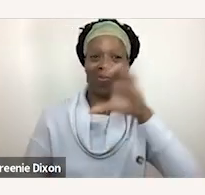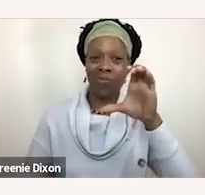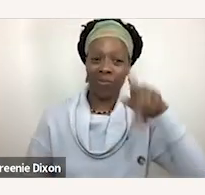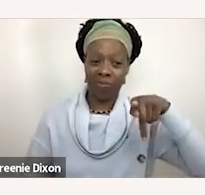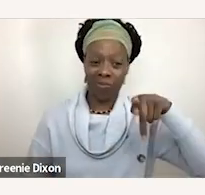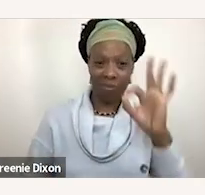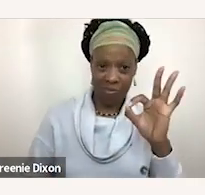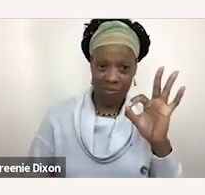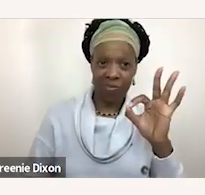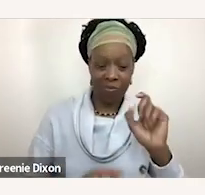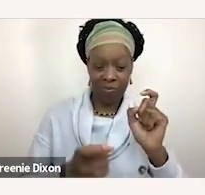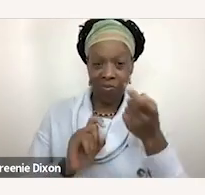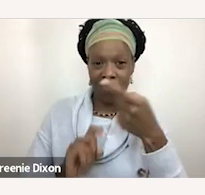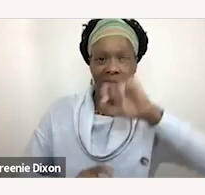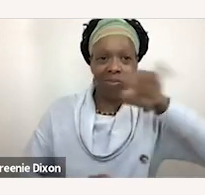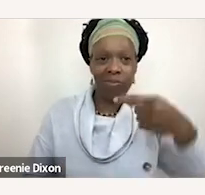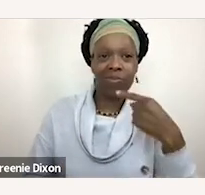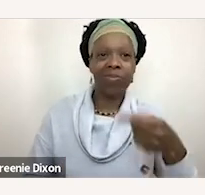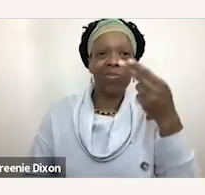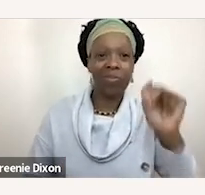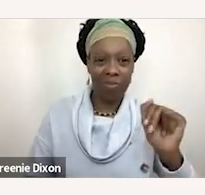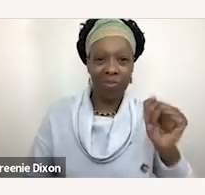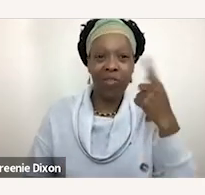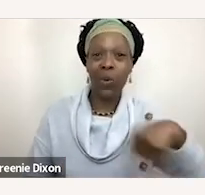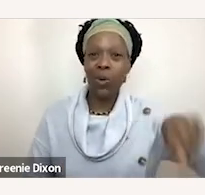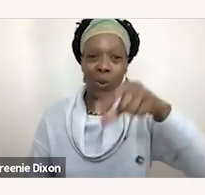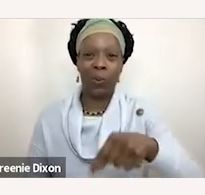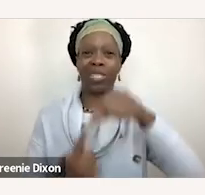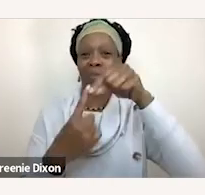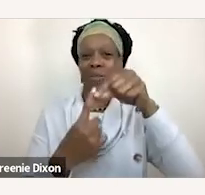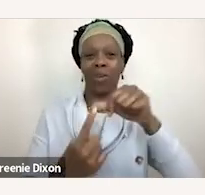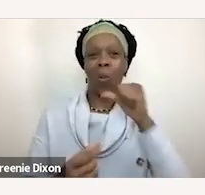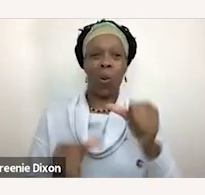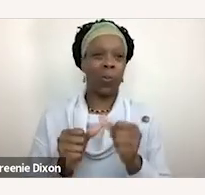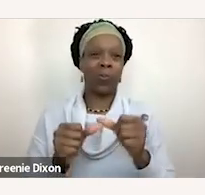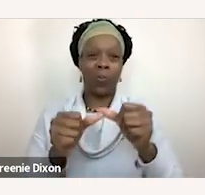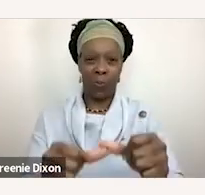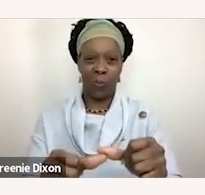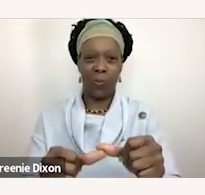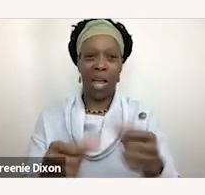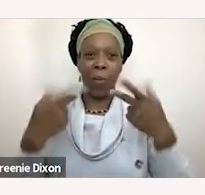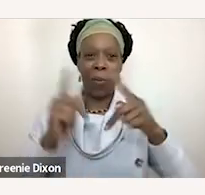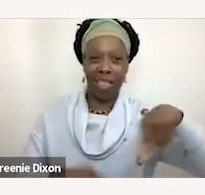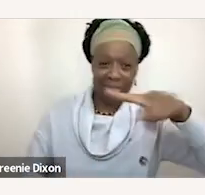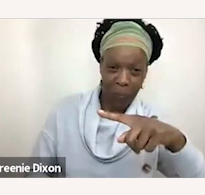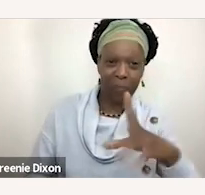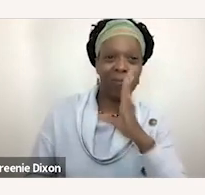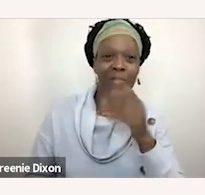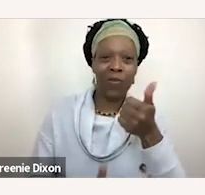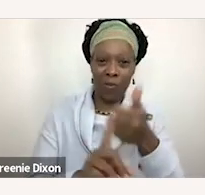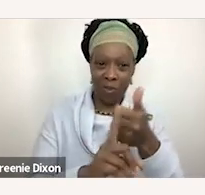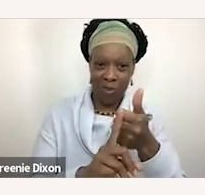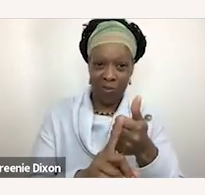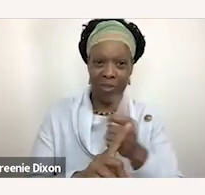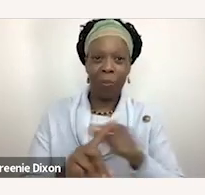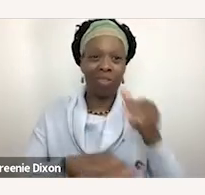adapted their Just Say Hi content just for you all. I won't say too much about it, again, because I'll let them do all the great talking,